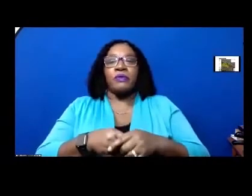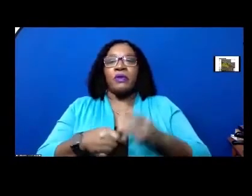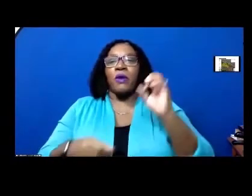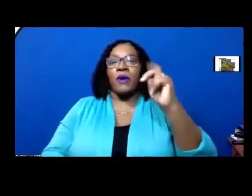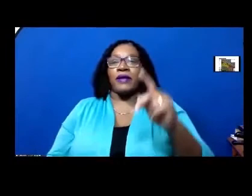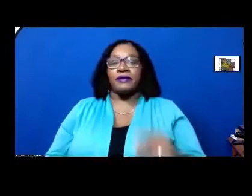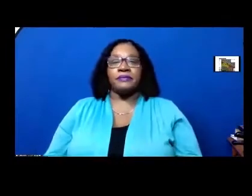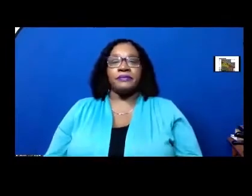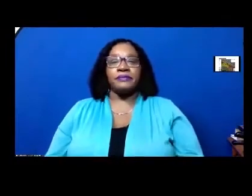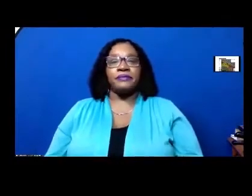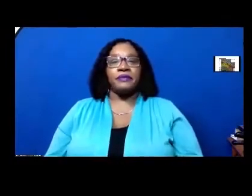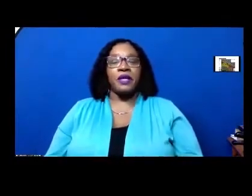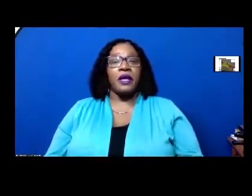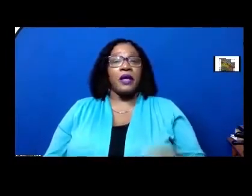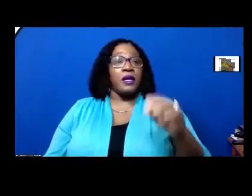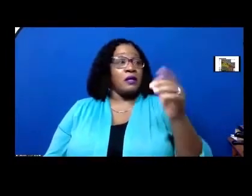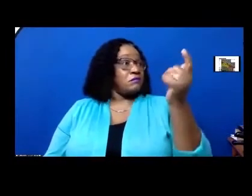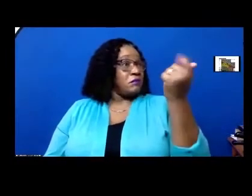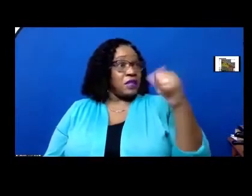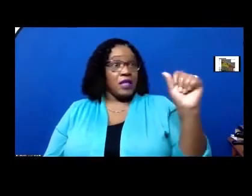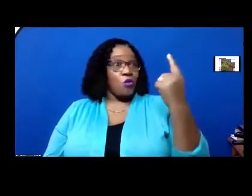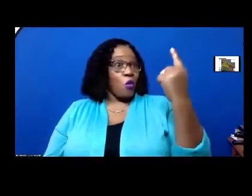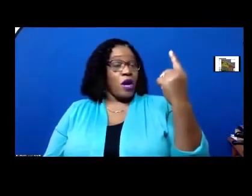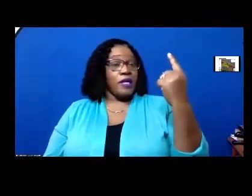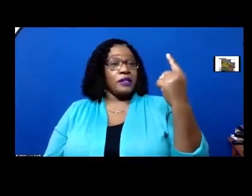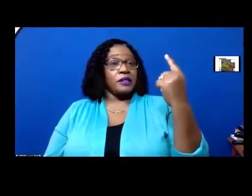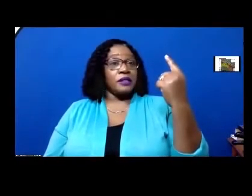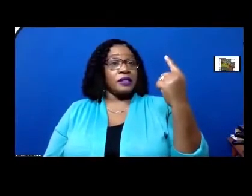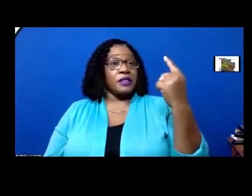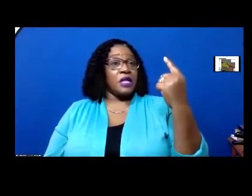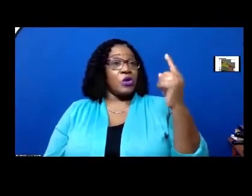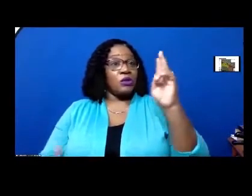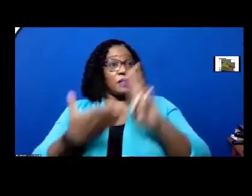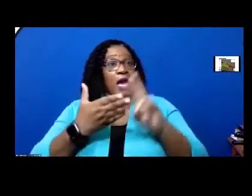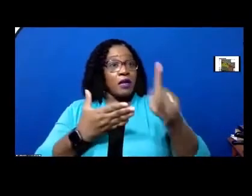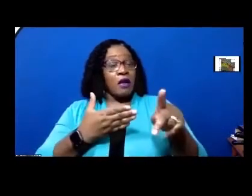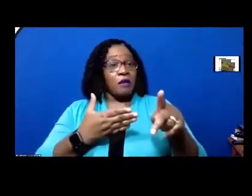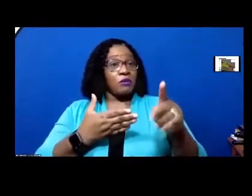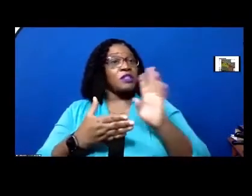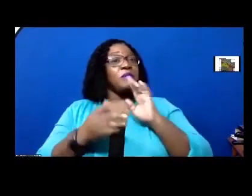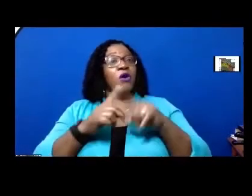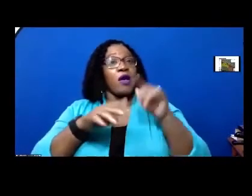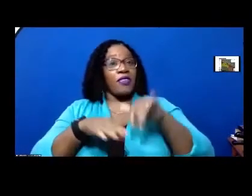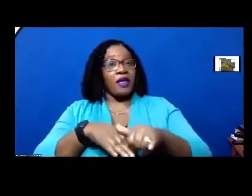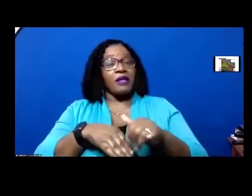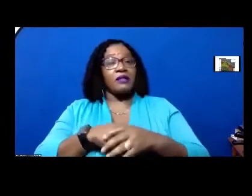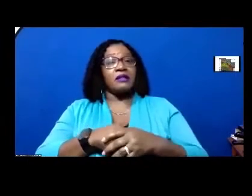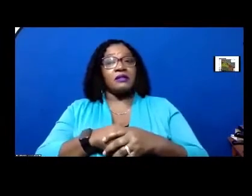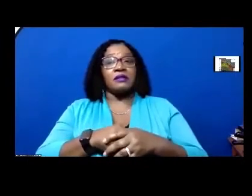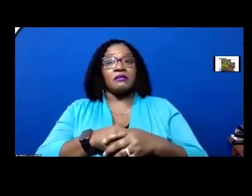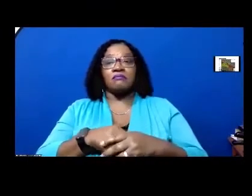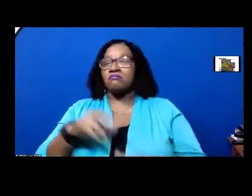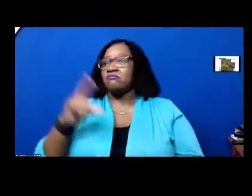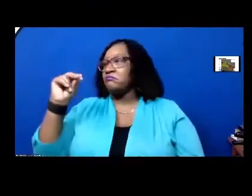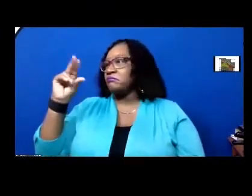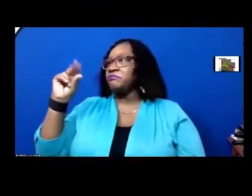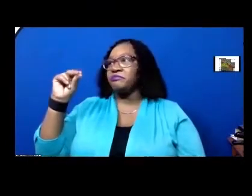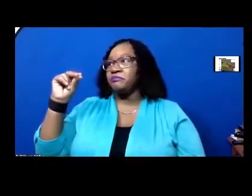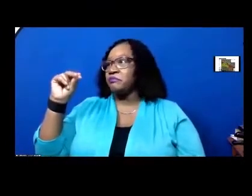um madam clerk we have anyone uh who signed up to speak on this matter no sir